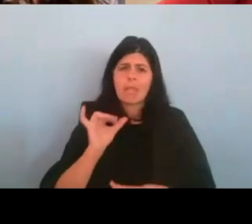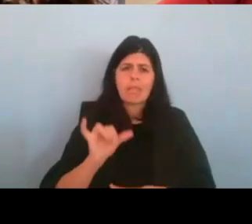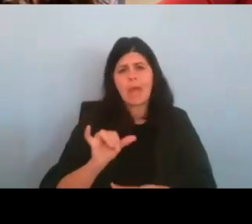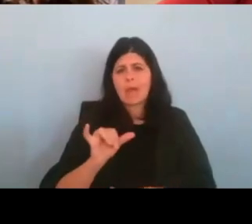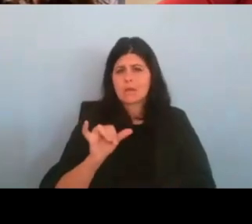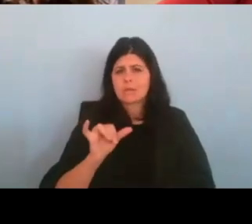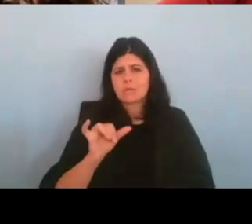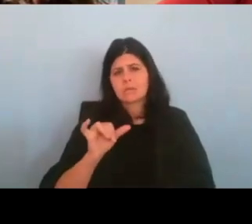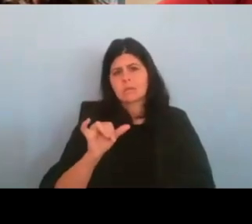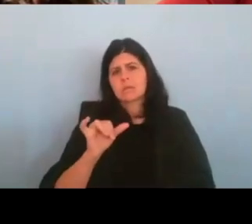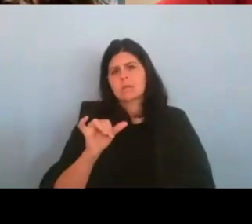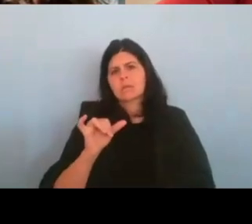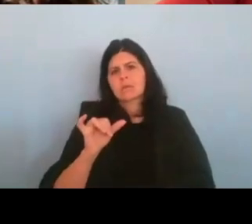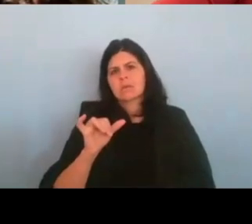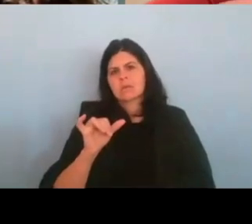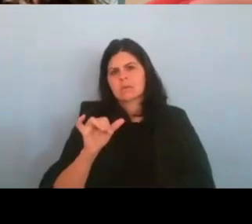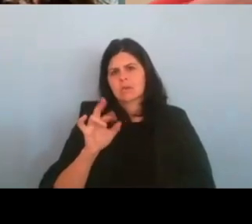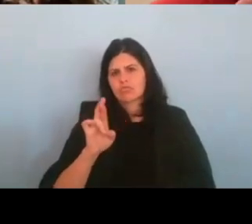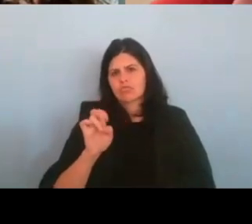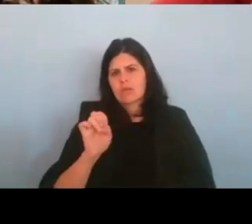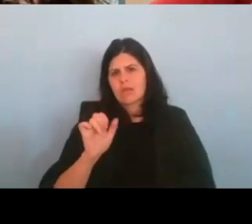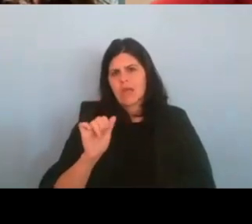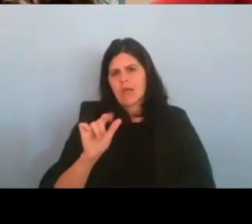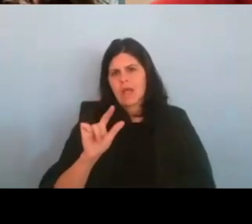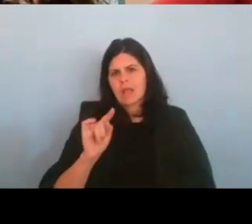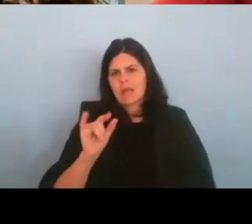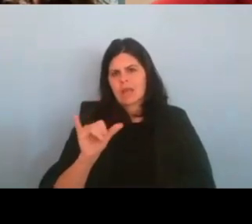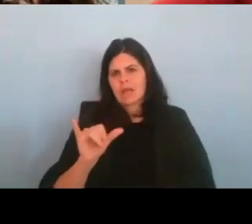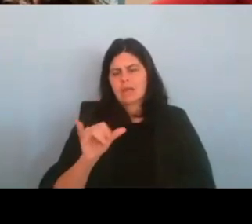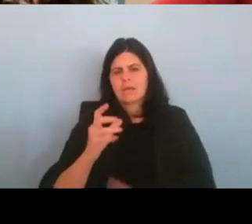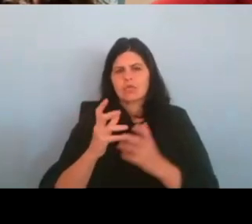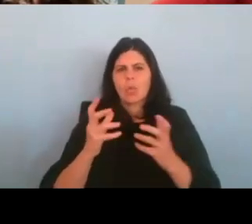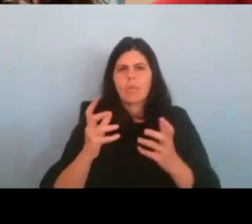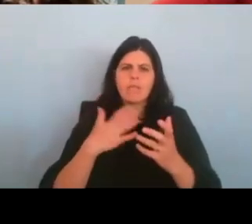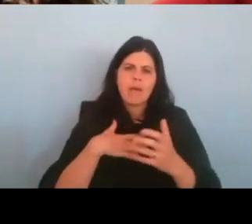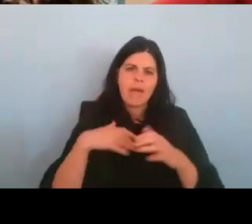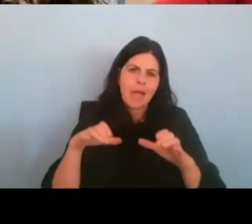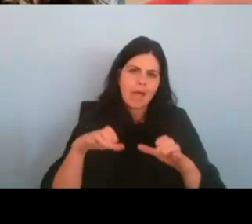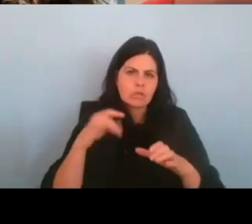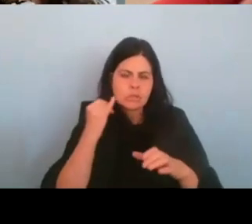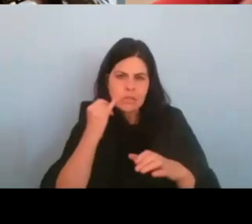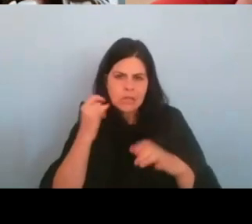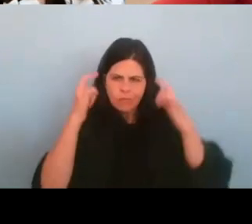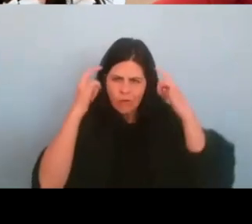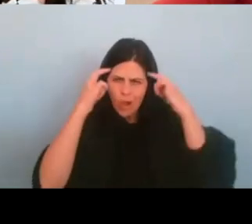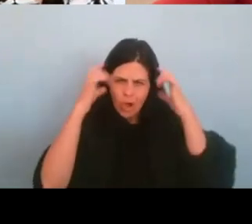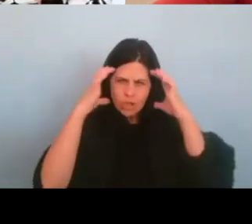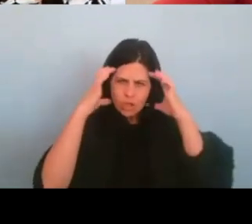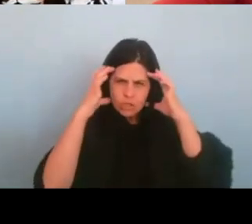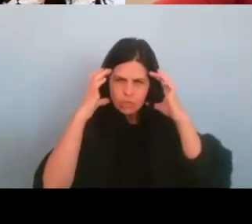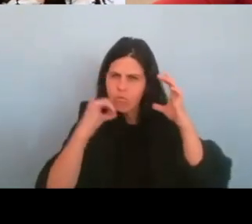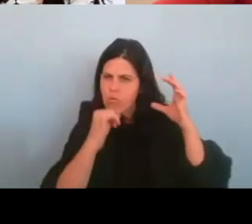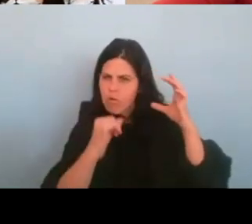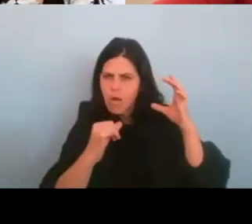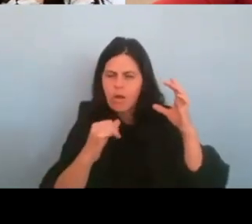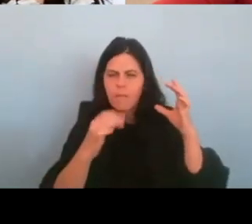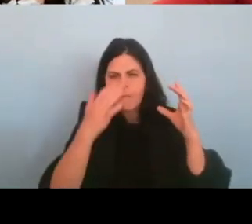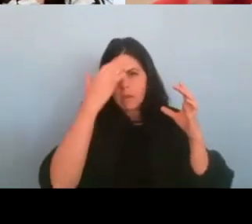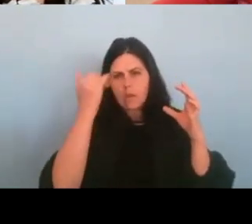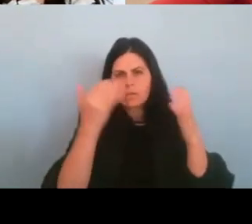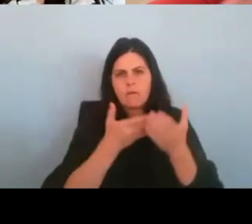so, um, so many of the actions that I take, whether it's conscious or not, I think is because of the fact that